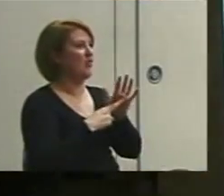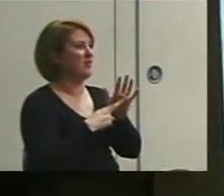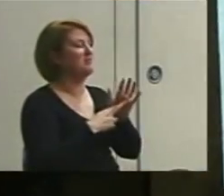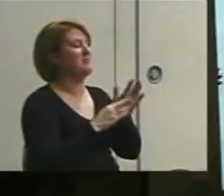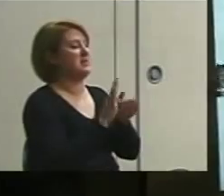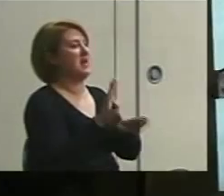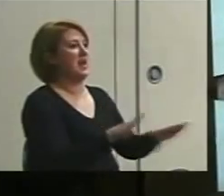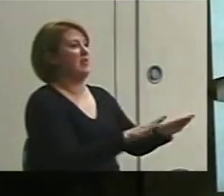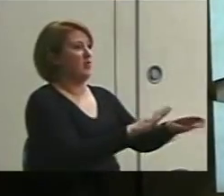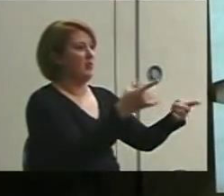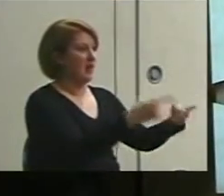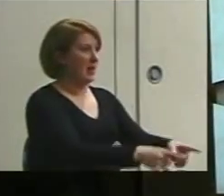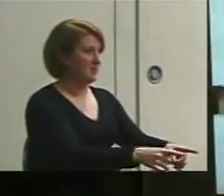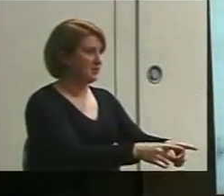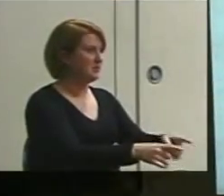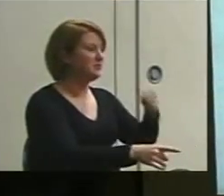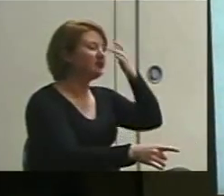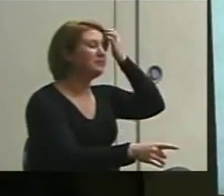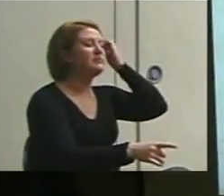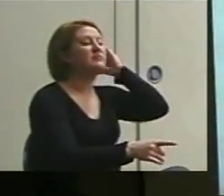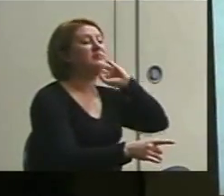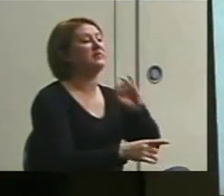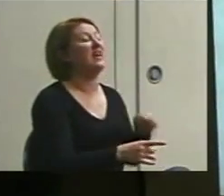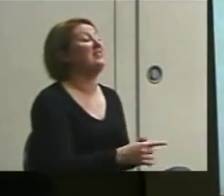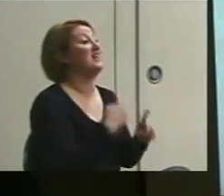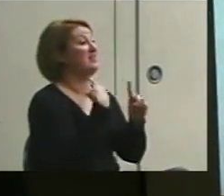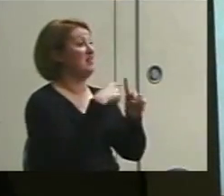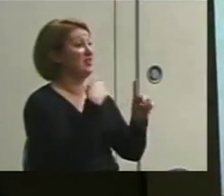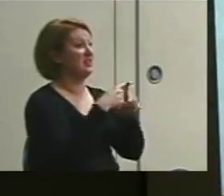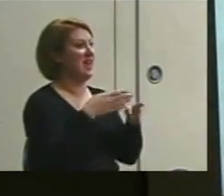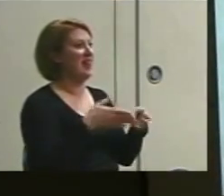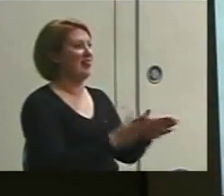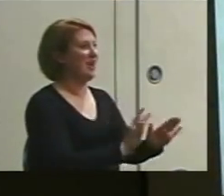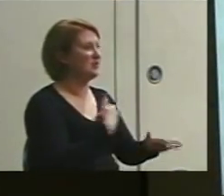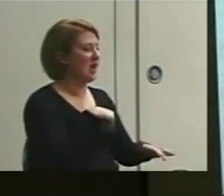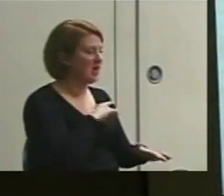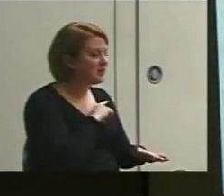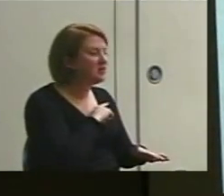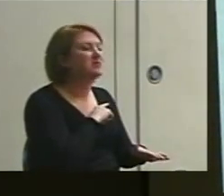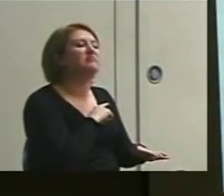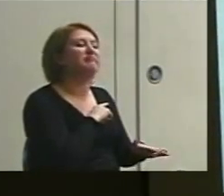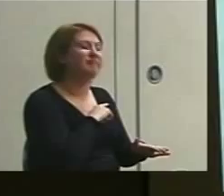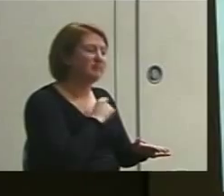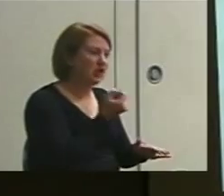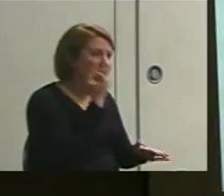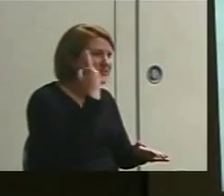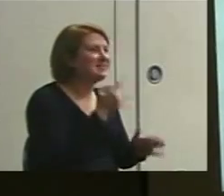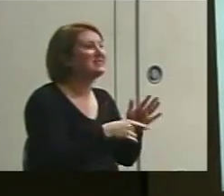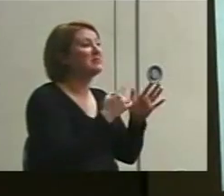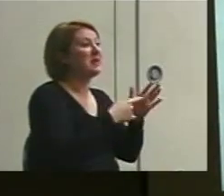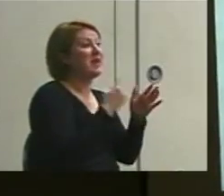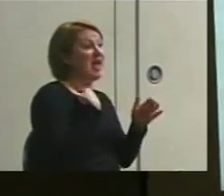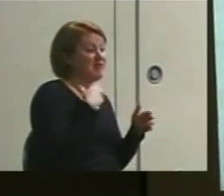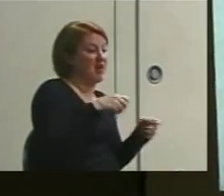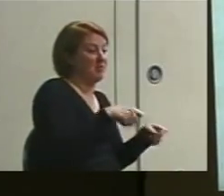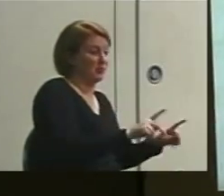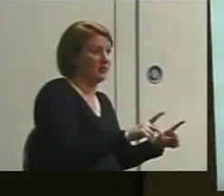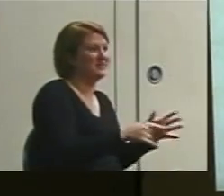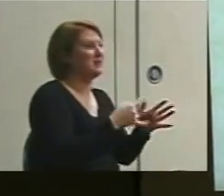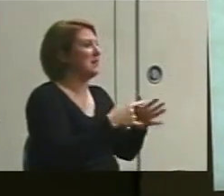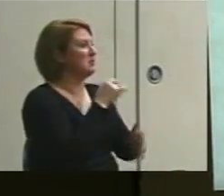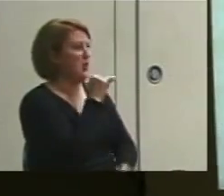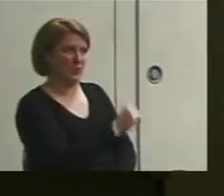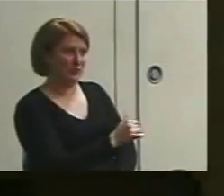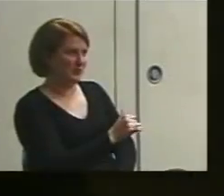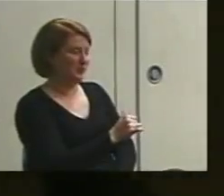happens. The advantage is it allows us to account for the fact that sometimes you have opportunities and sometimes you don't. So,